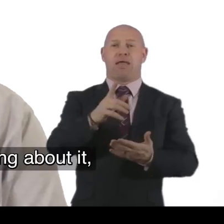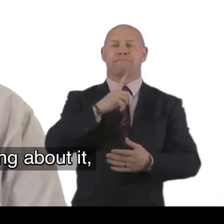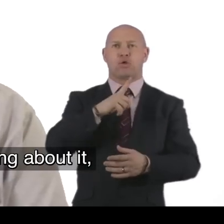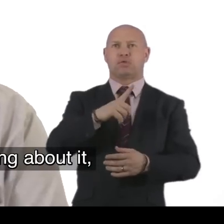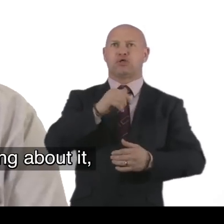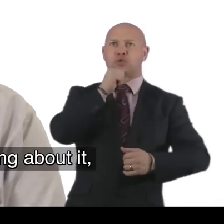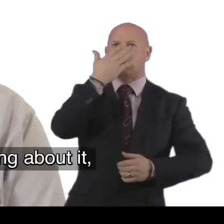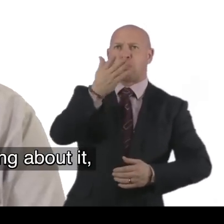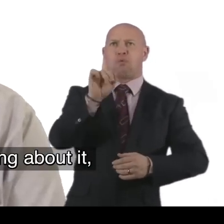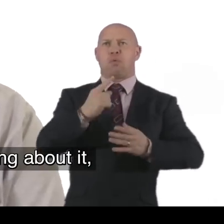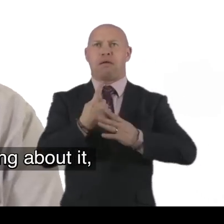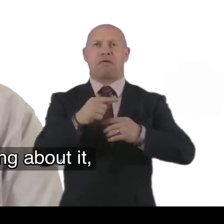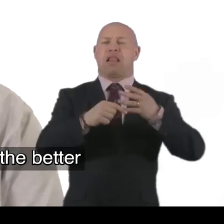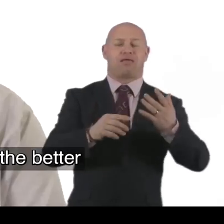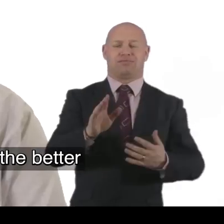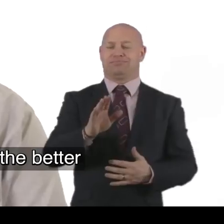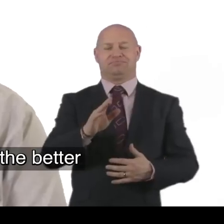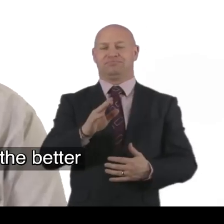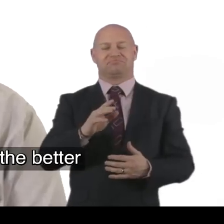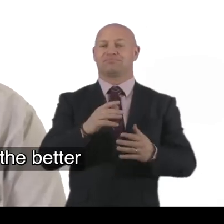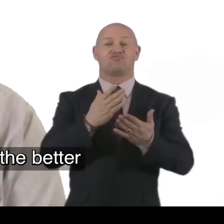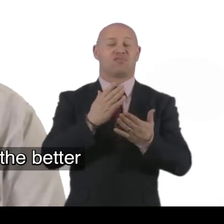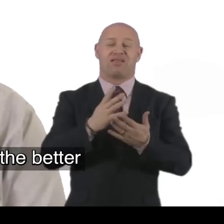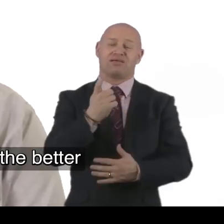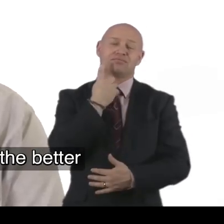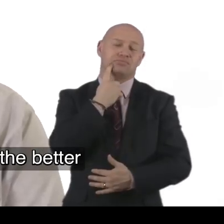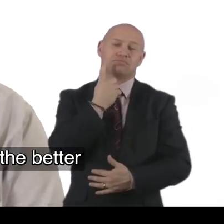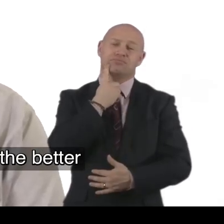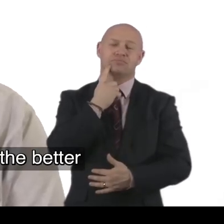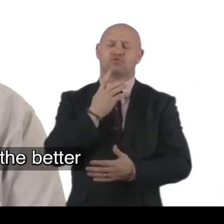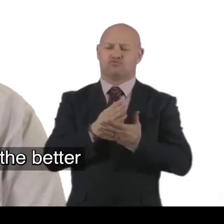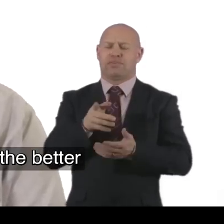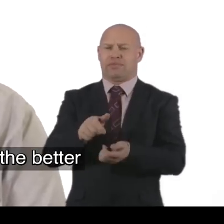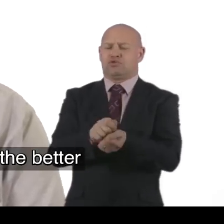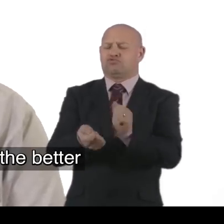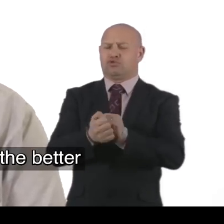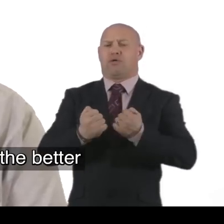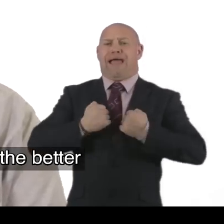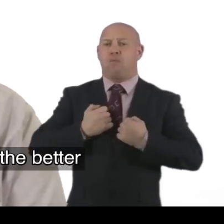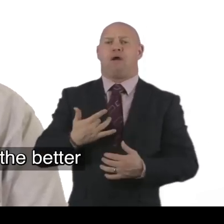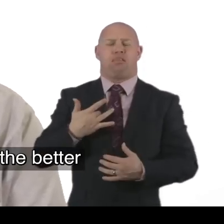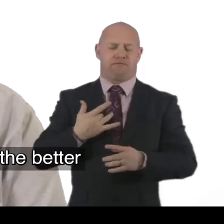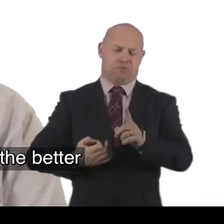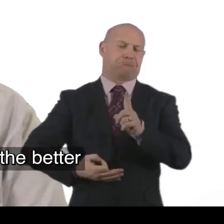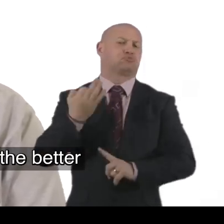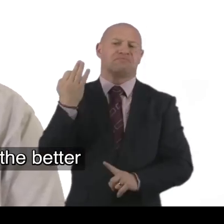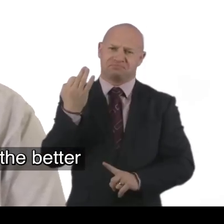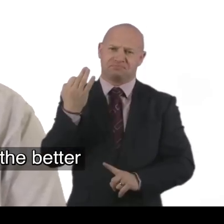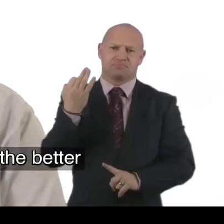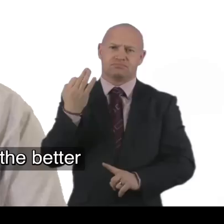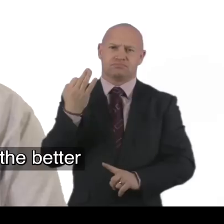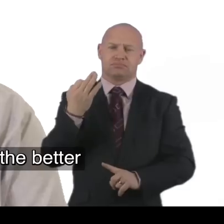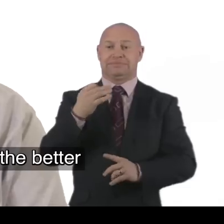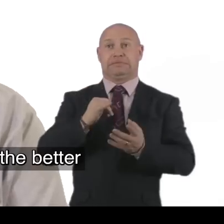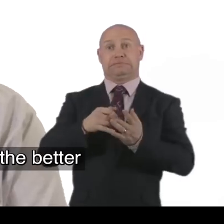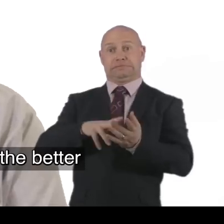of. Unknown. Put you off. It. Certainly. It's. Changed. Our. Circumstances. For